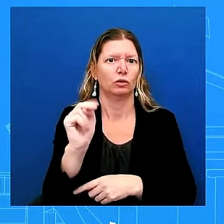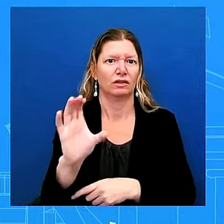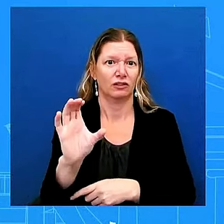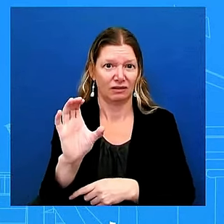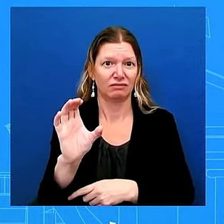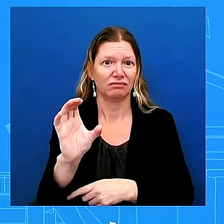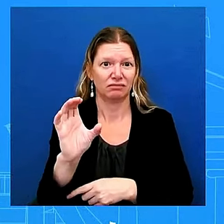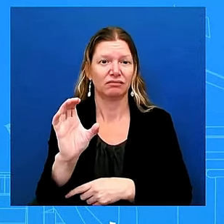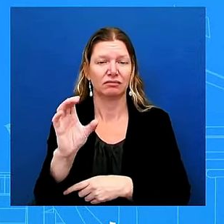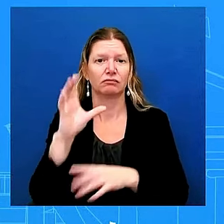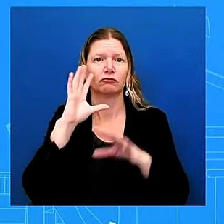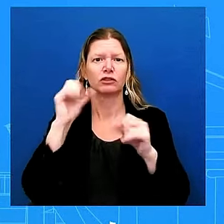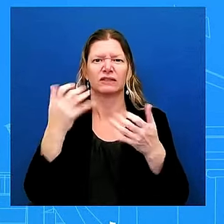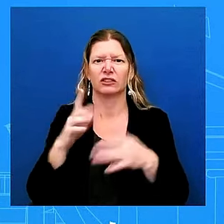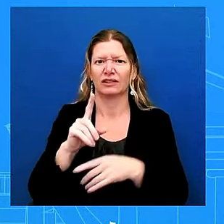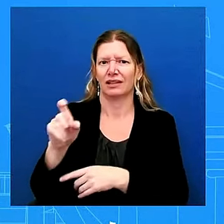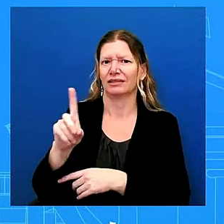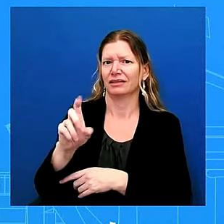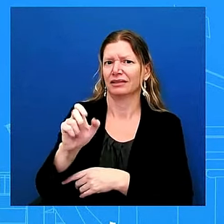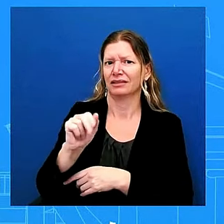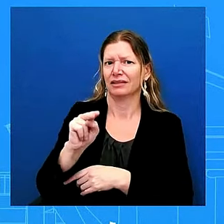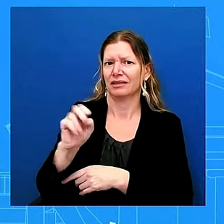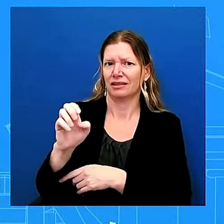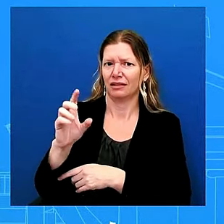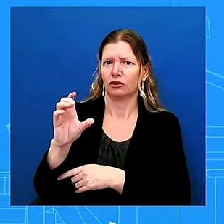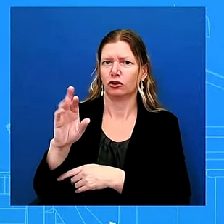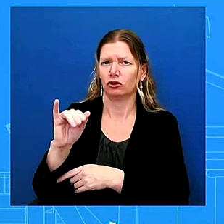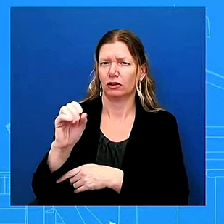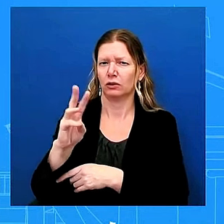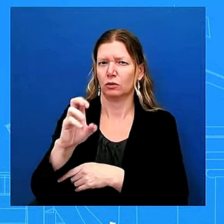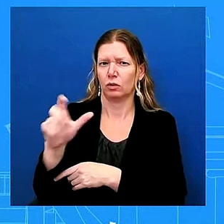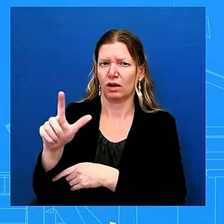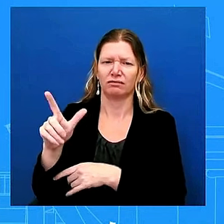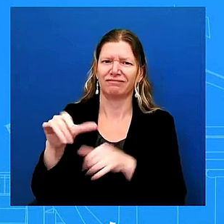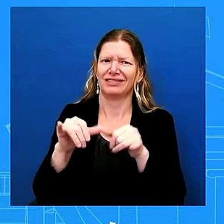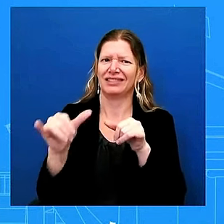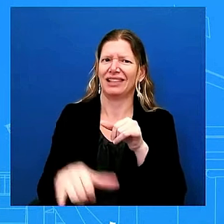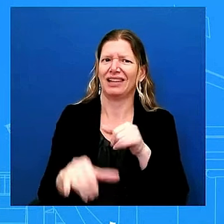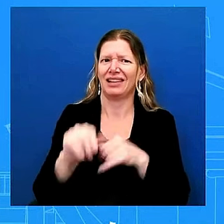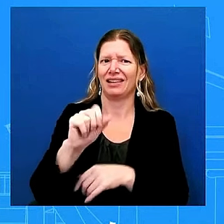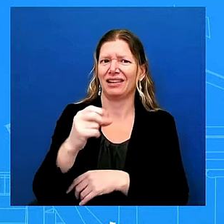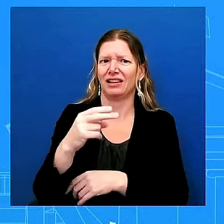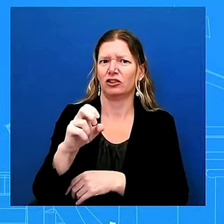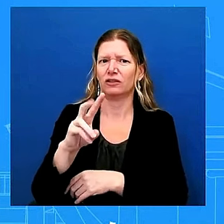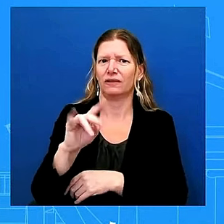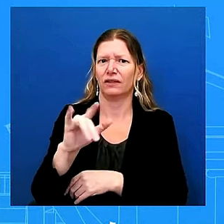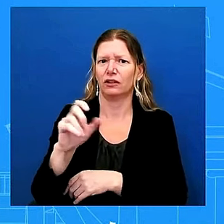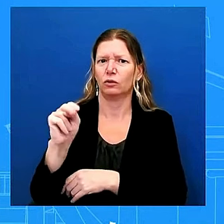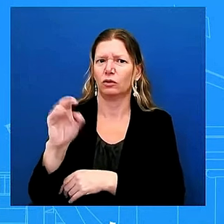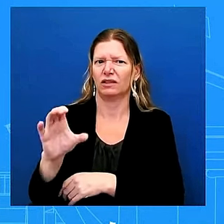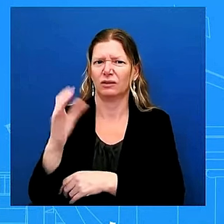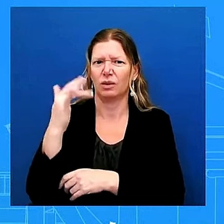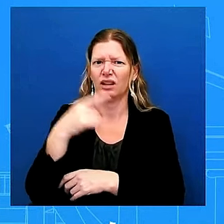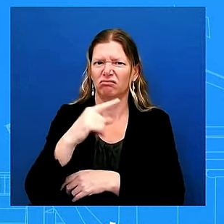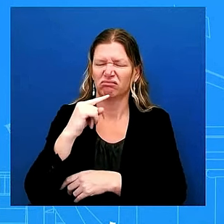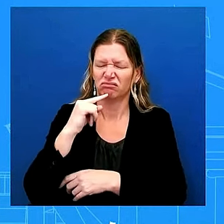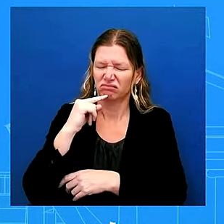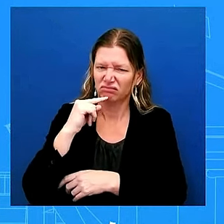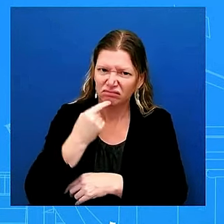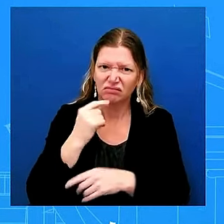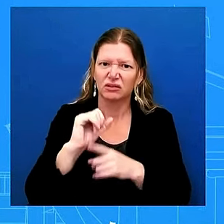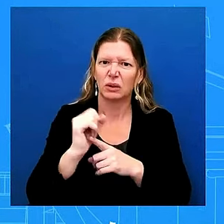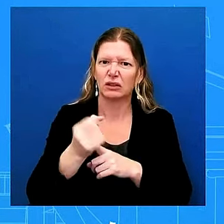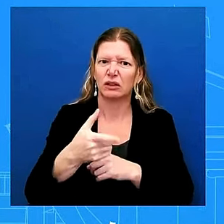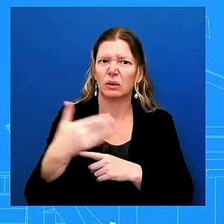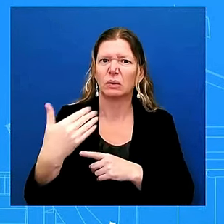carolina given how acute the situation is on the ground there and he will receive an update from her this afternoon and from governor